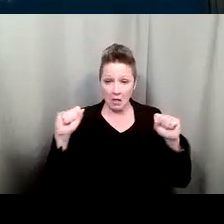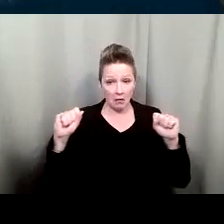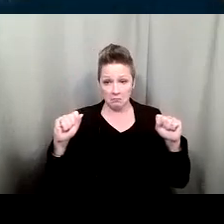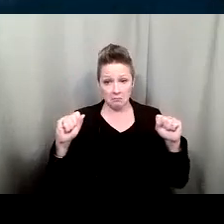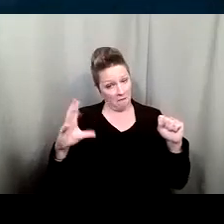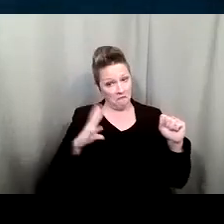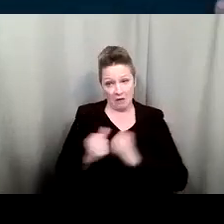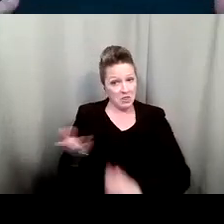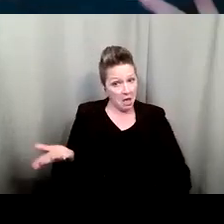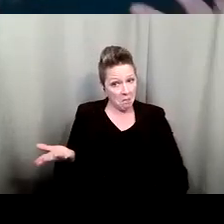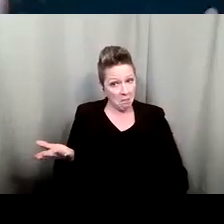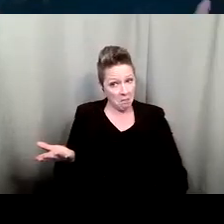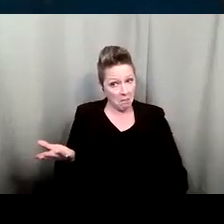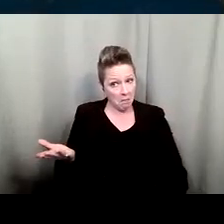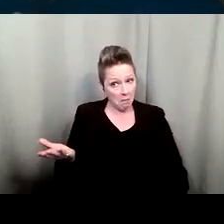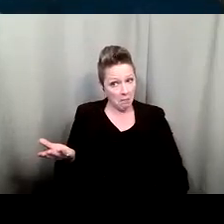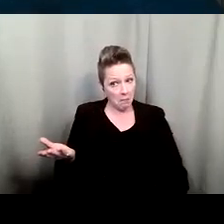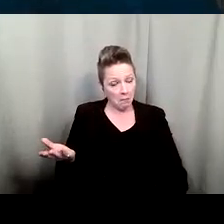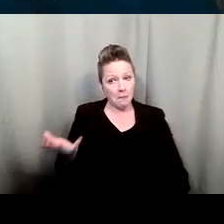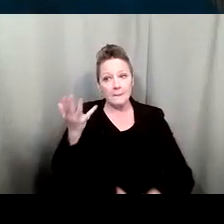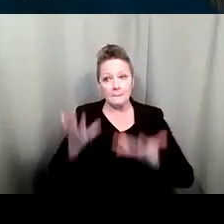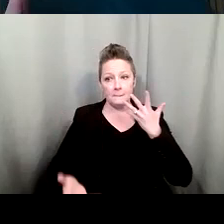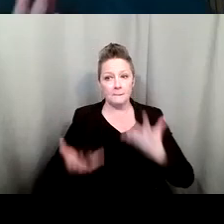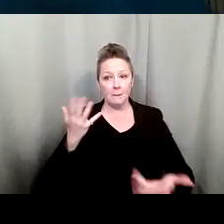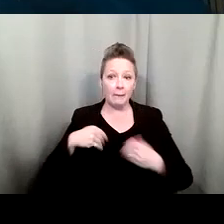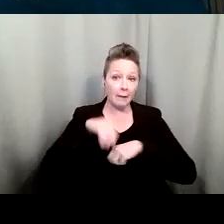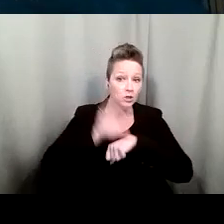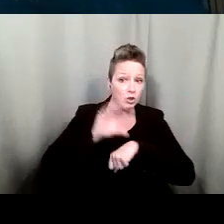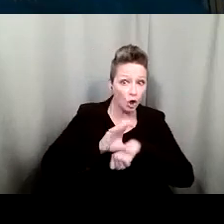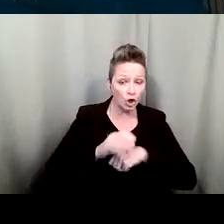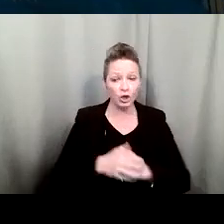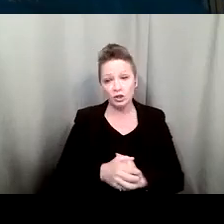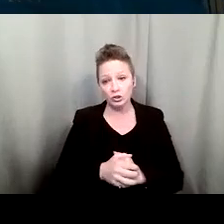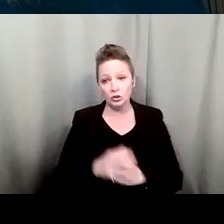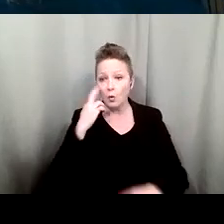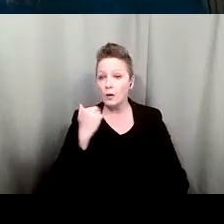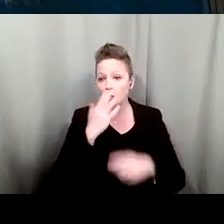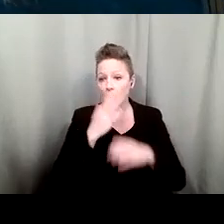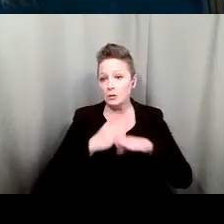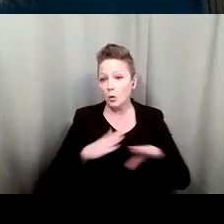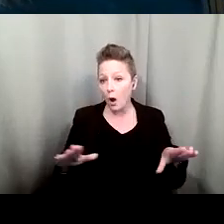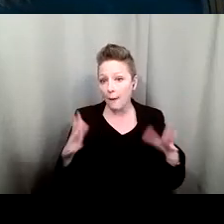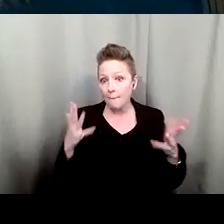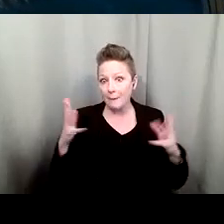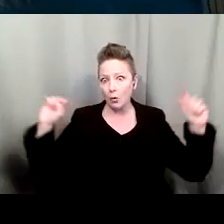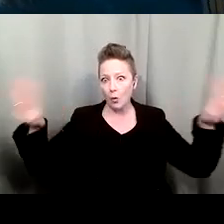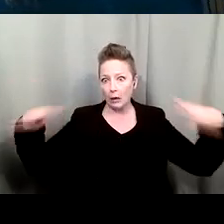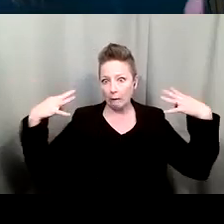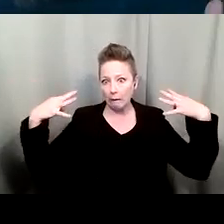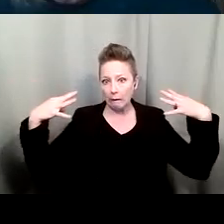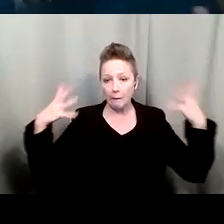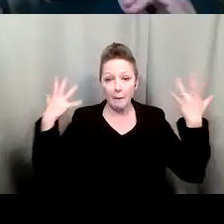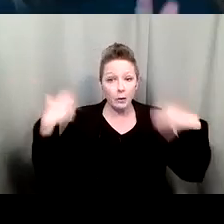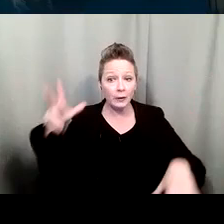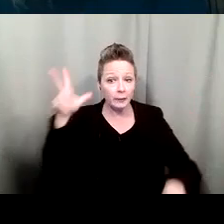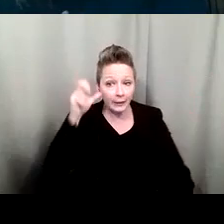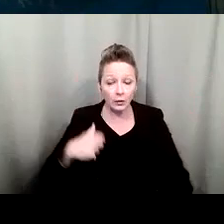them but maybe you know maybe i'm in church or maybe i'm in a quiet restaurant maybe i don't want people to hear me so